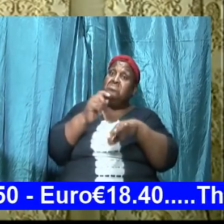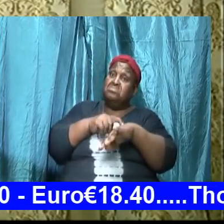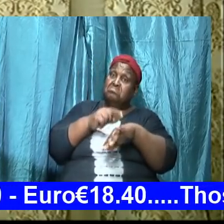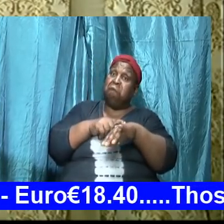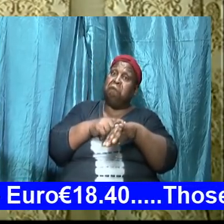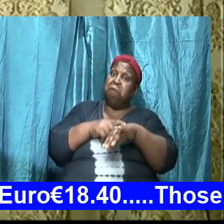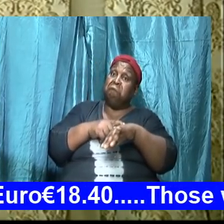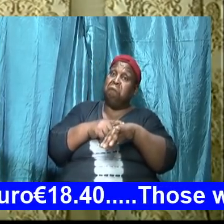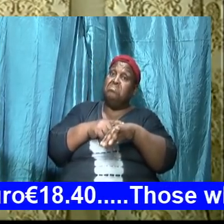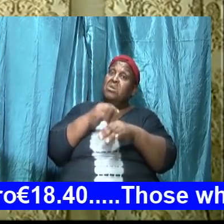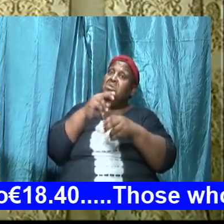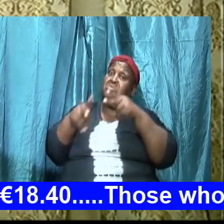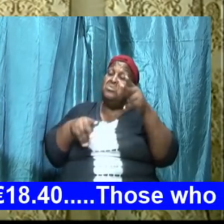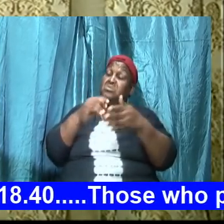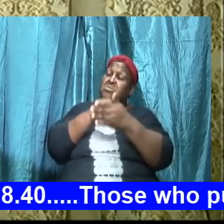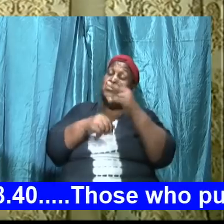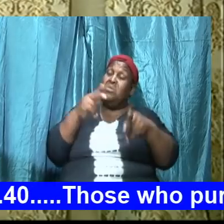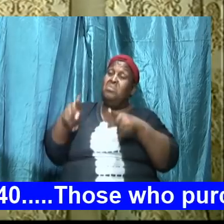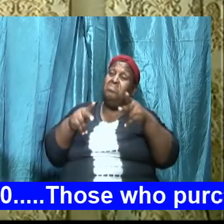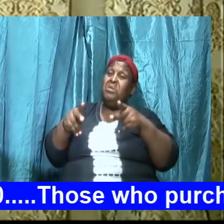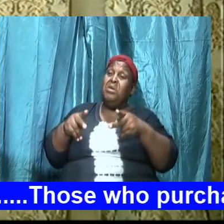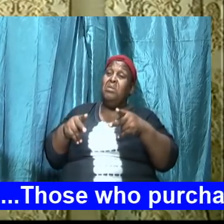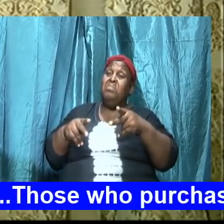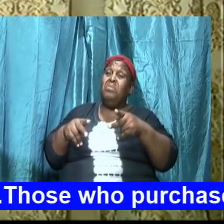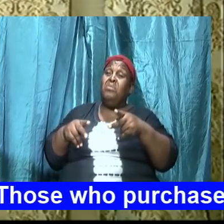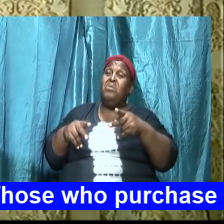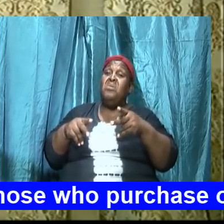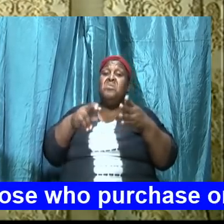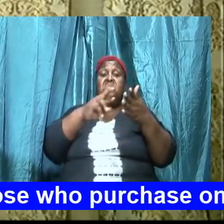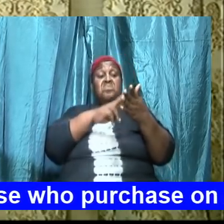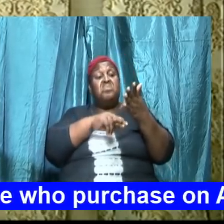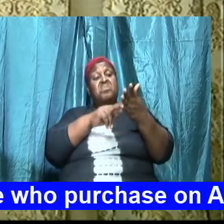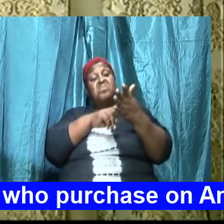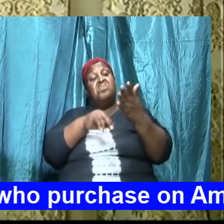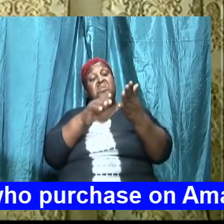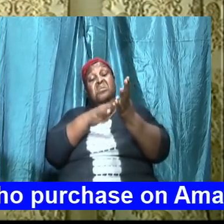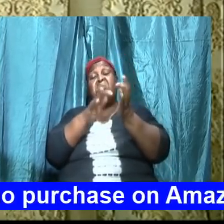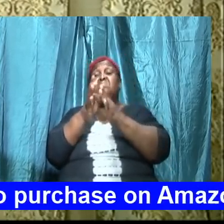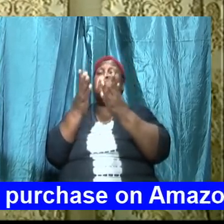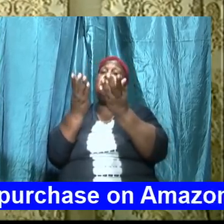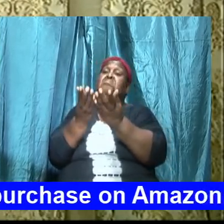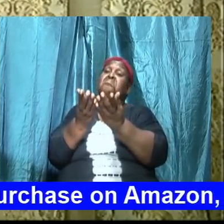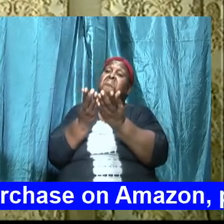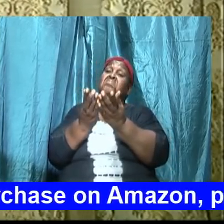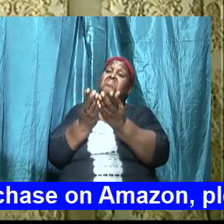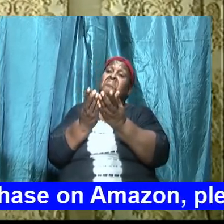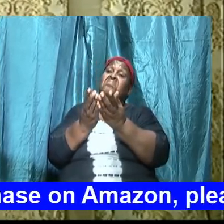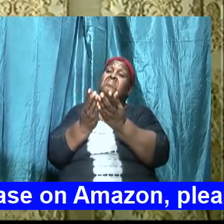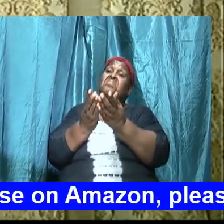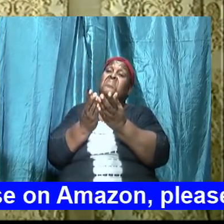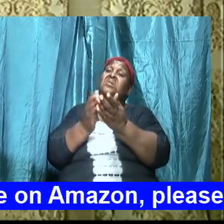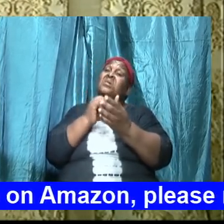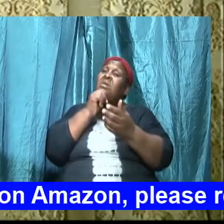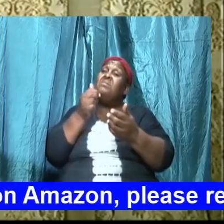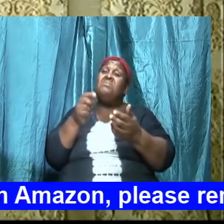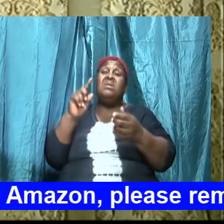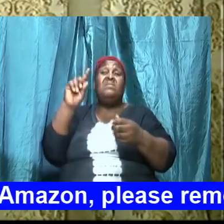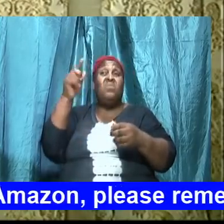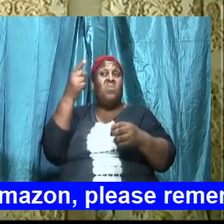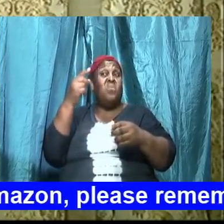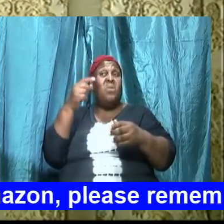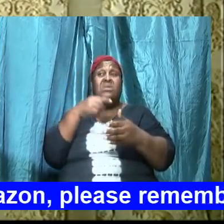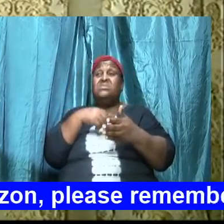and God bless corona has come once every month no so it's not even once a week again once